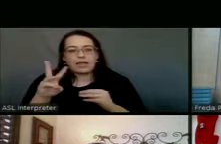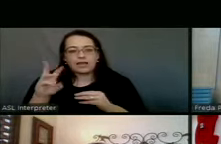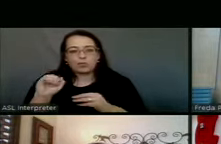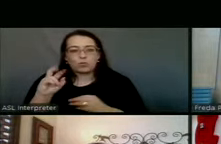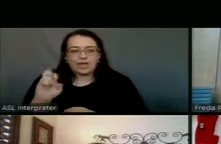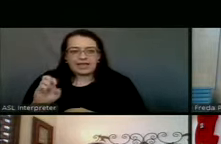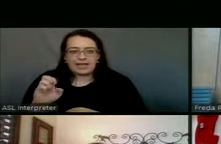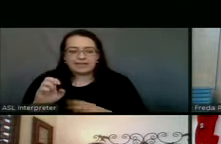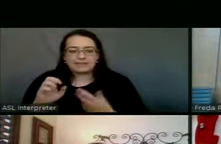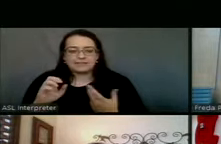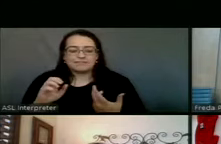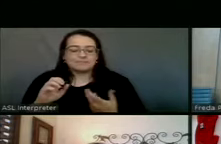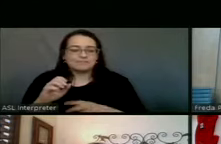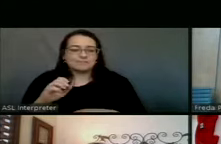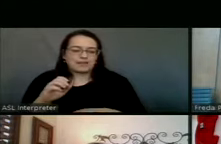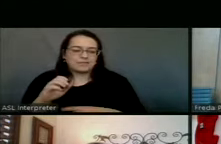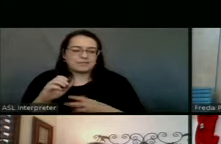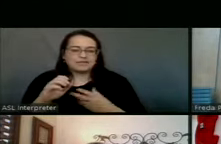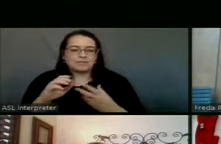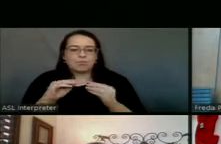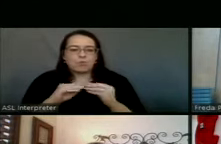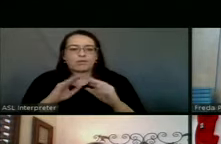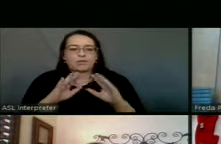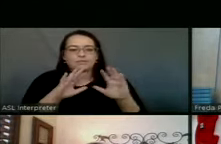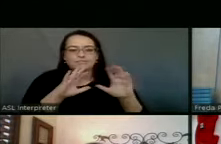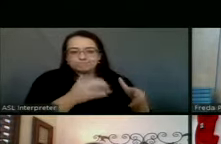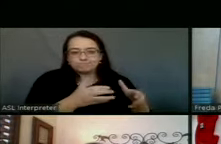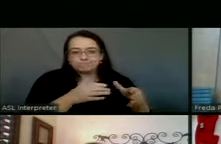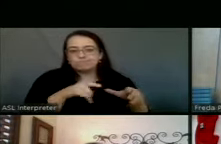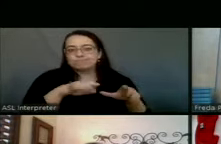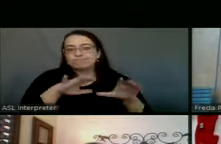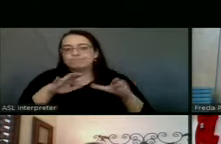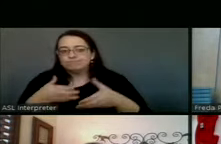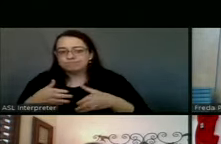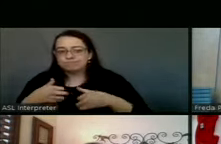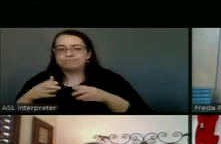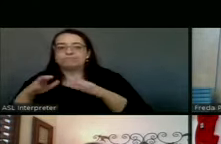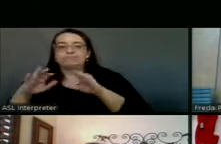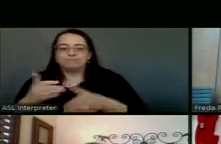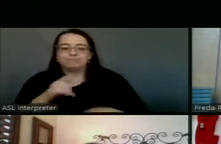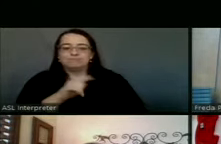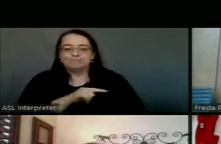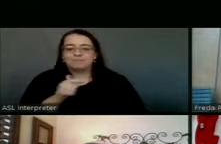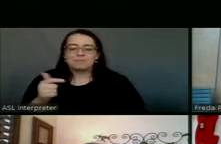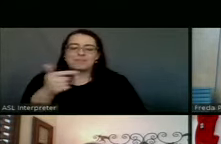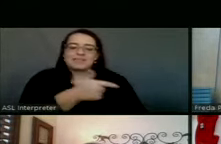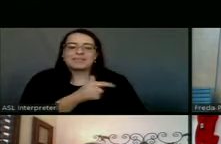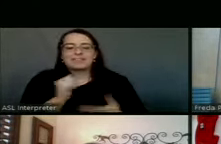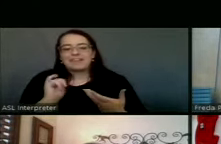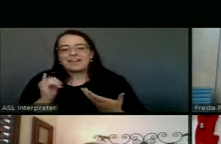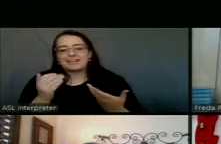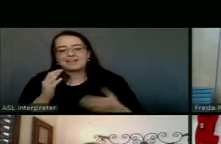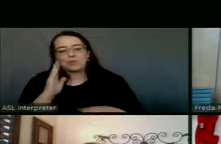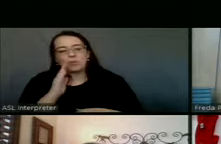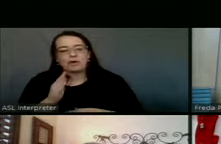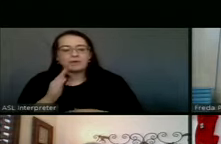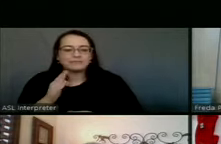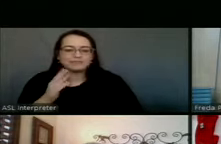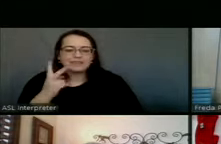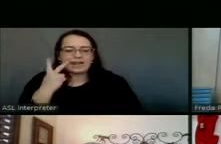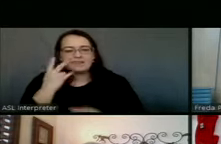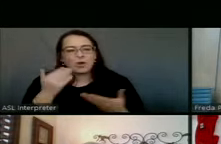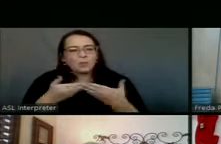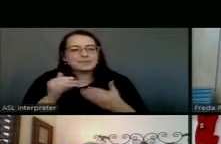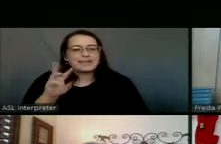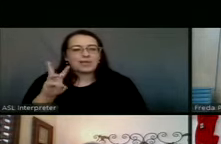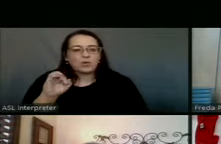opposed to like a hard stop. Um, so, you know, kind of once, like at some point, you know, they'll kind of look like waves